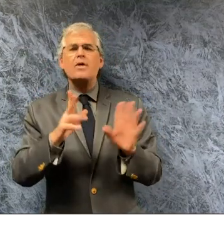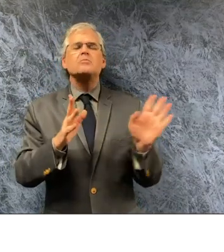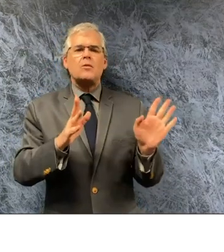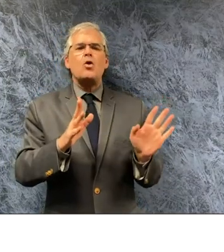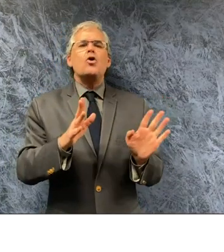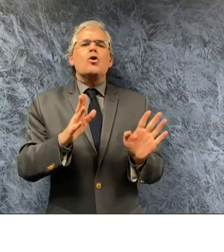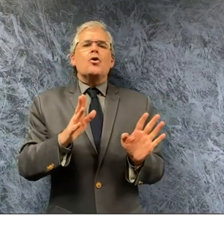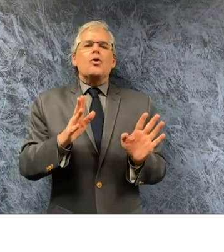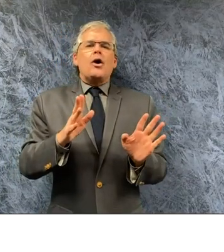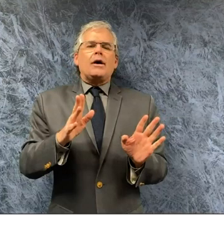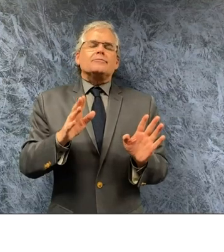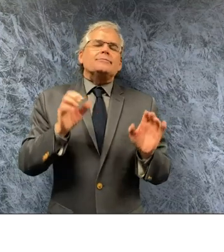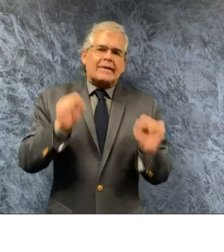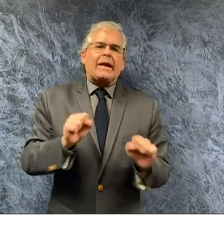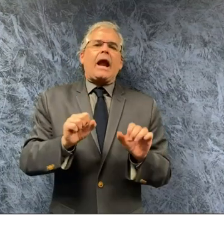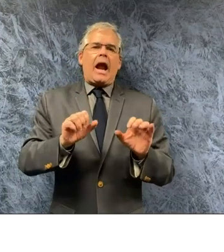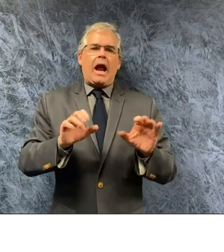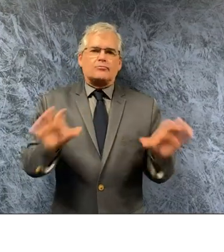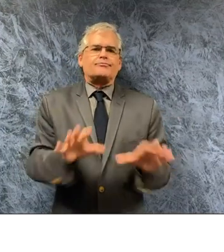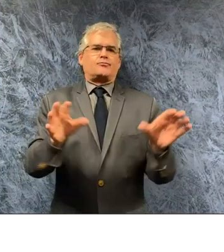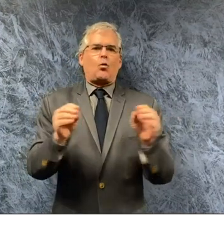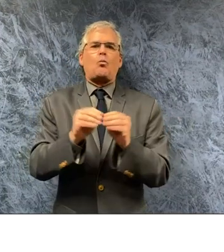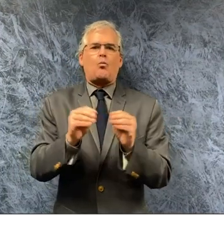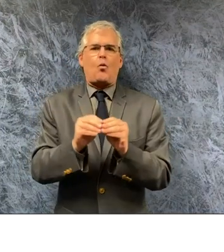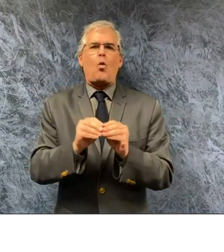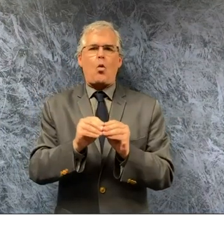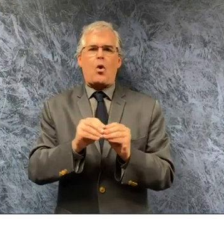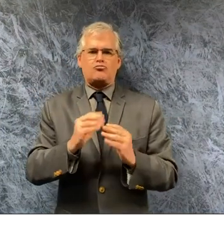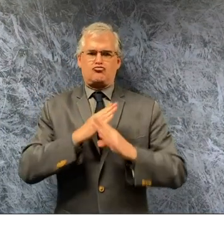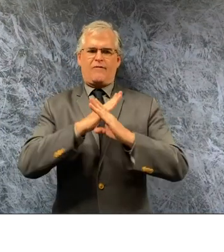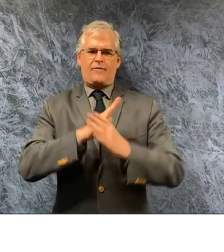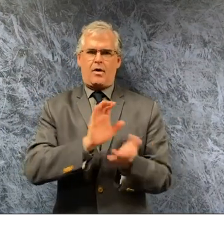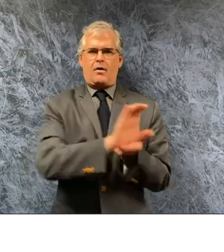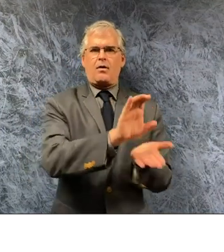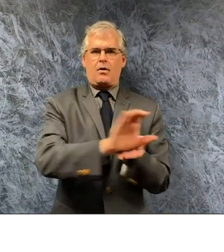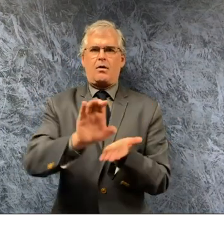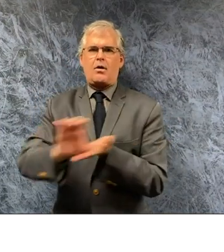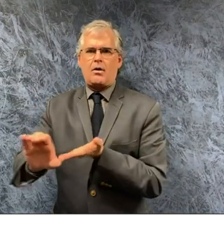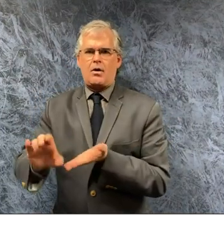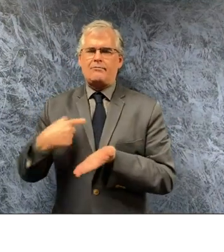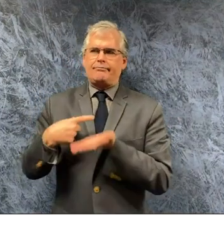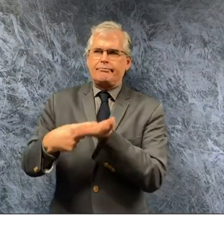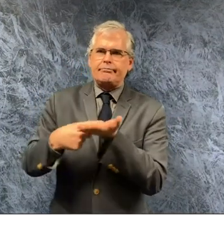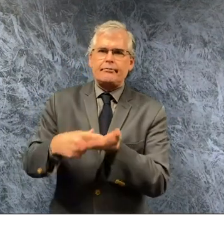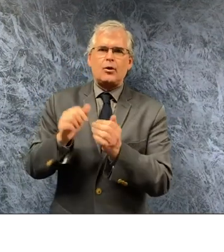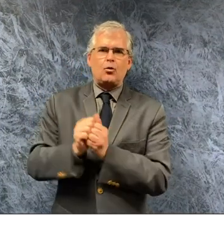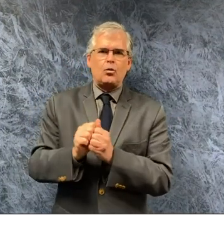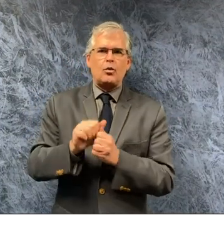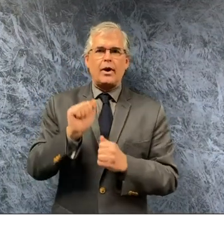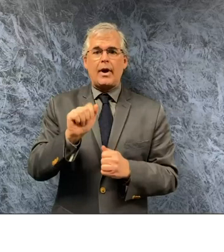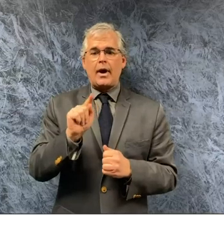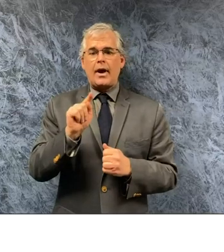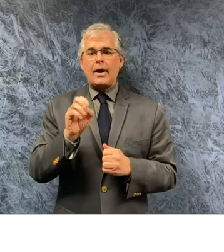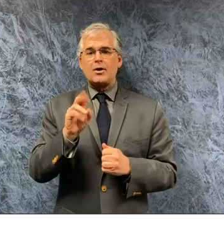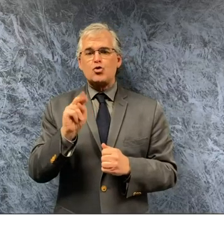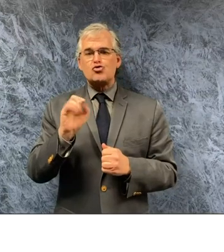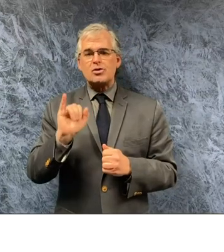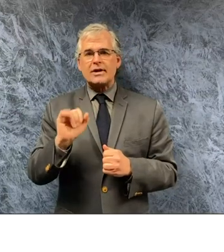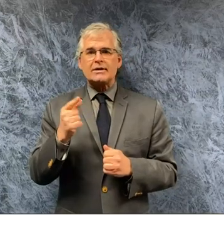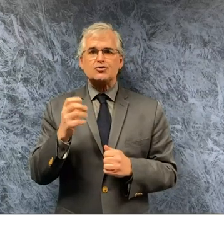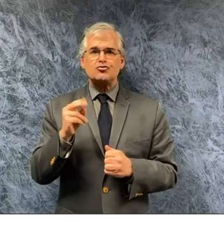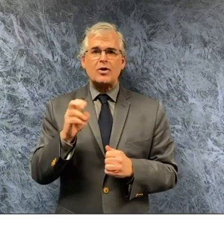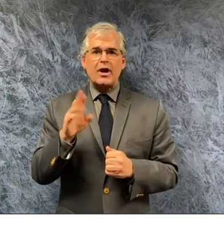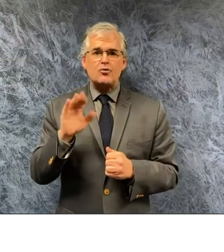more i'm confident that i've met with the attorney general on numerous numerous occasions with my legal staff kyle george over here to to